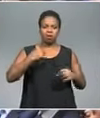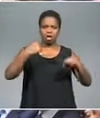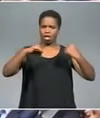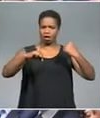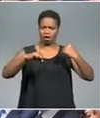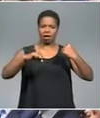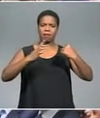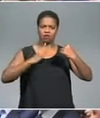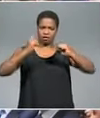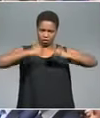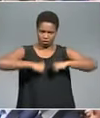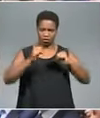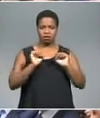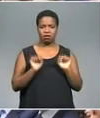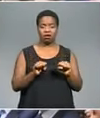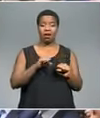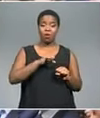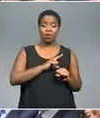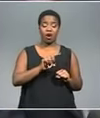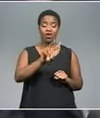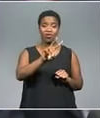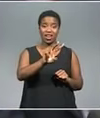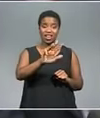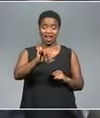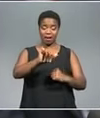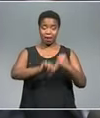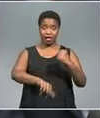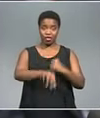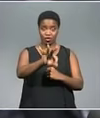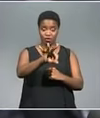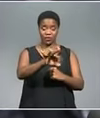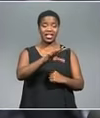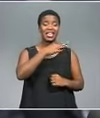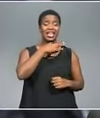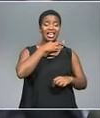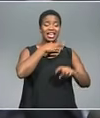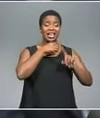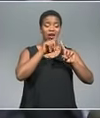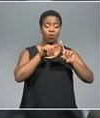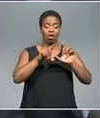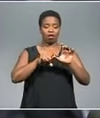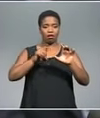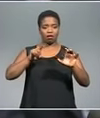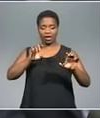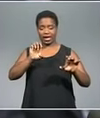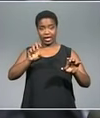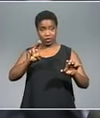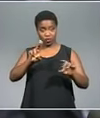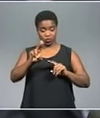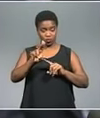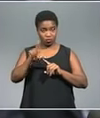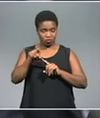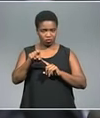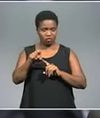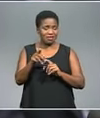know, the UK is due to leave the EU on the 29th of March. That is what is written into law at the moment, and it will do so whether